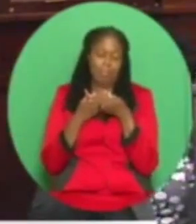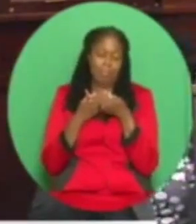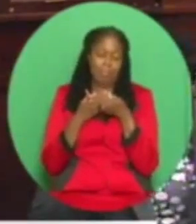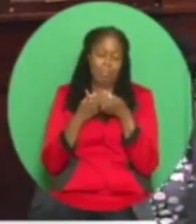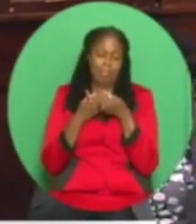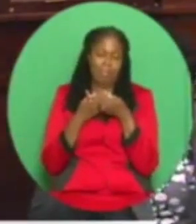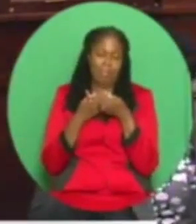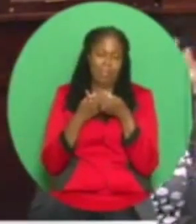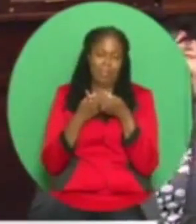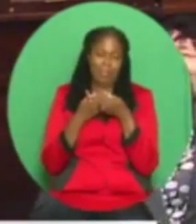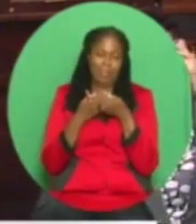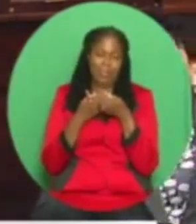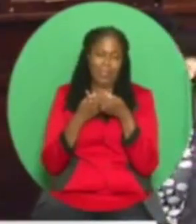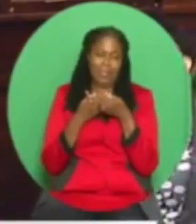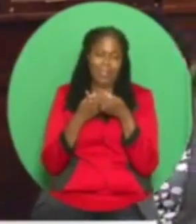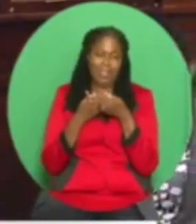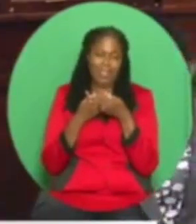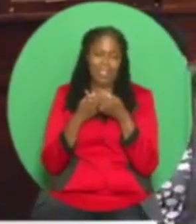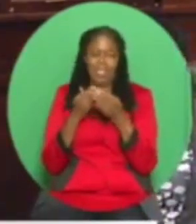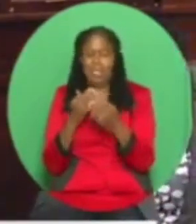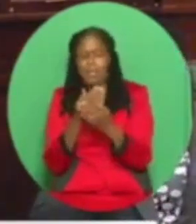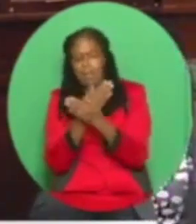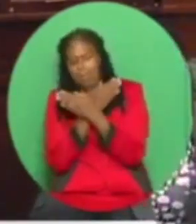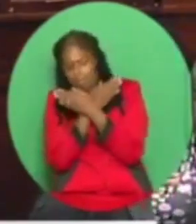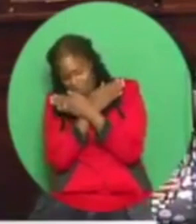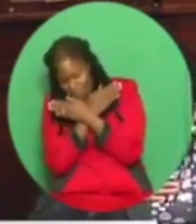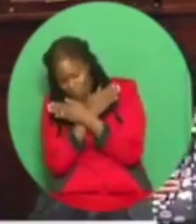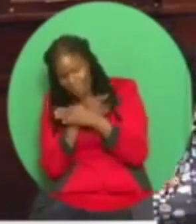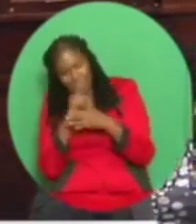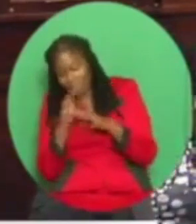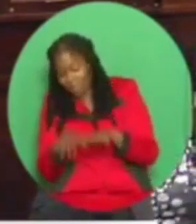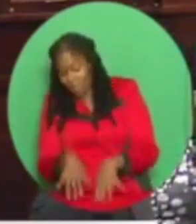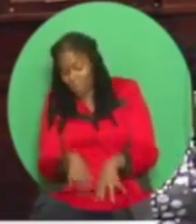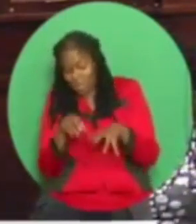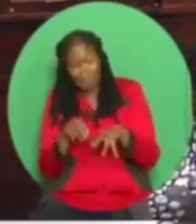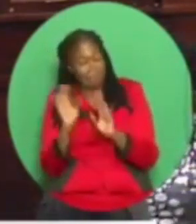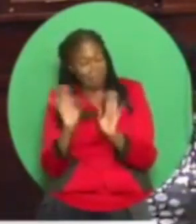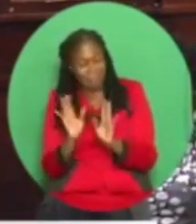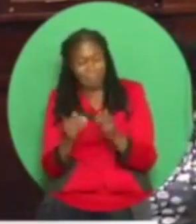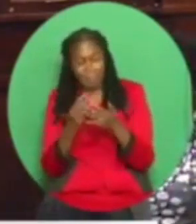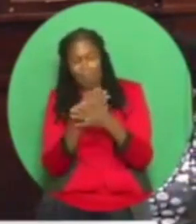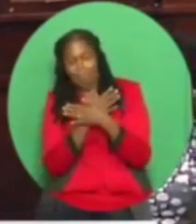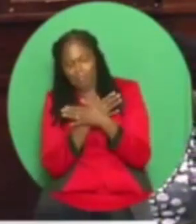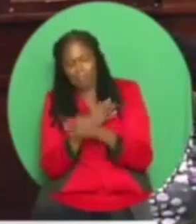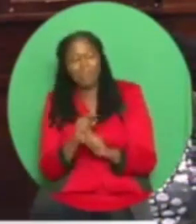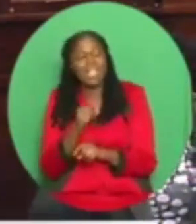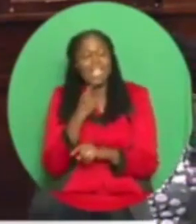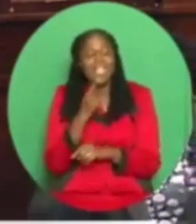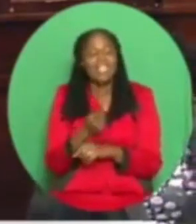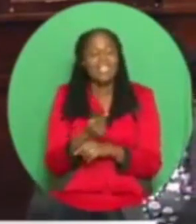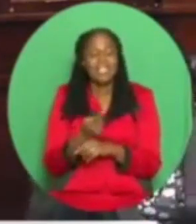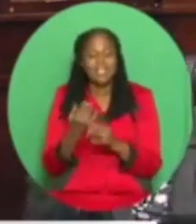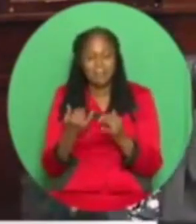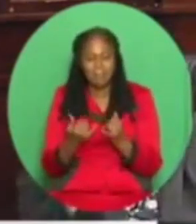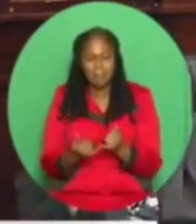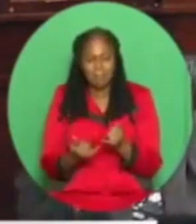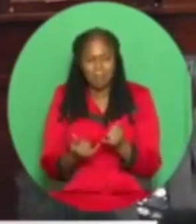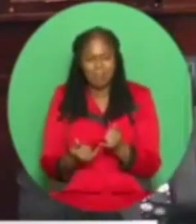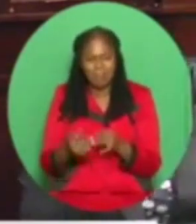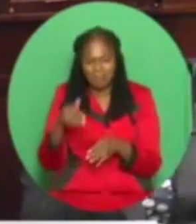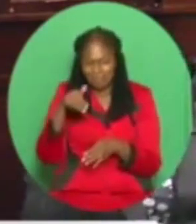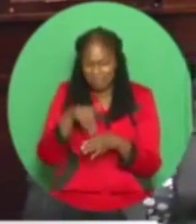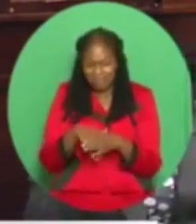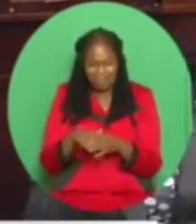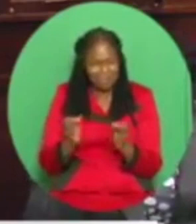I will cross my hand because I don't want even pick it up. Madam Speaker, in what is either an office or somebody's home,